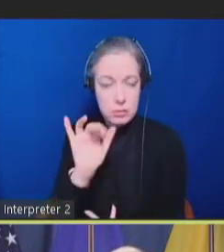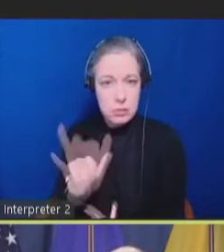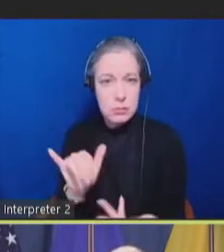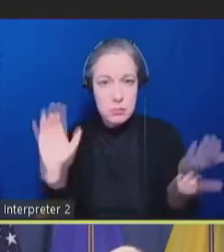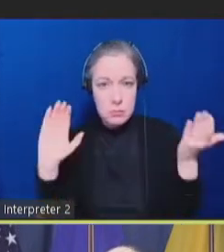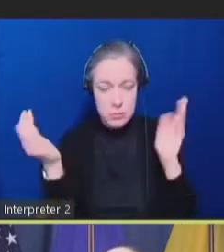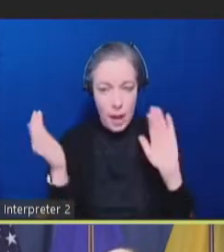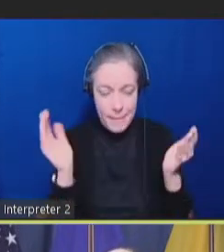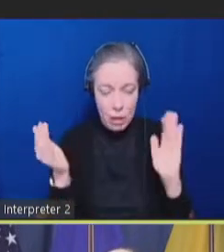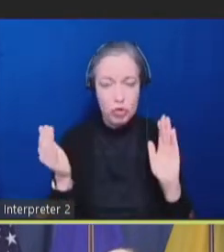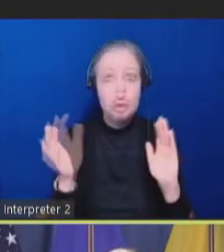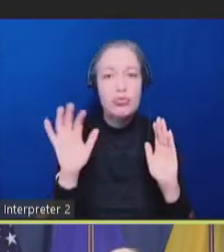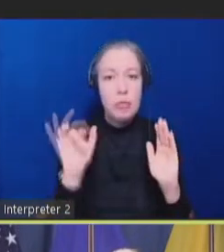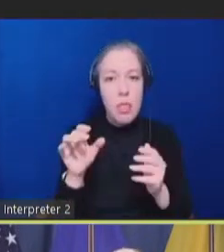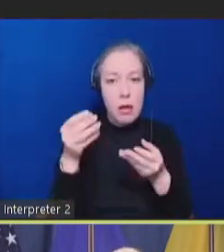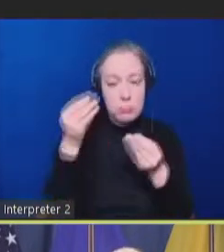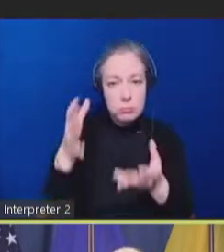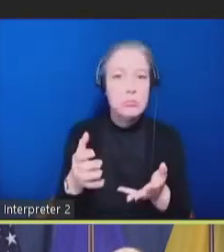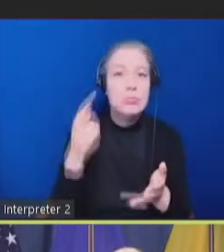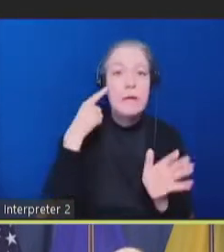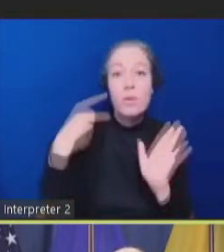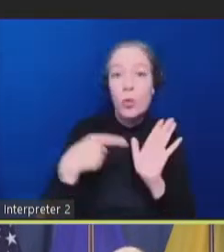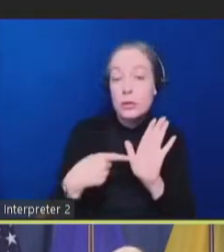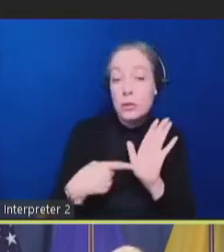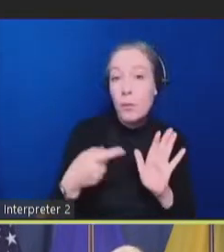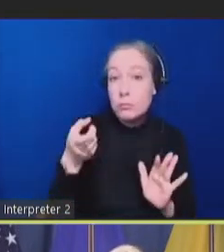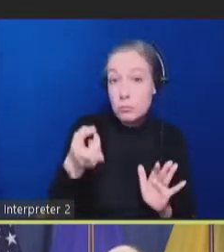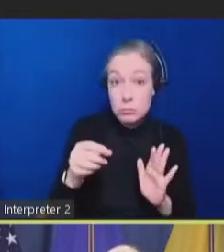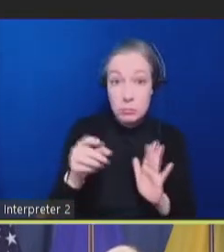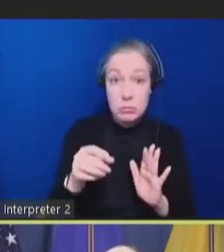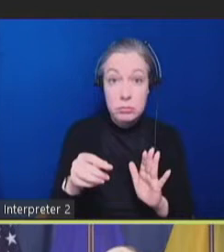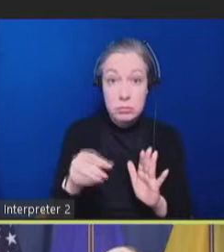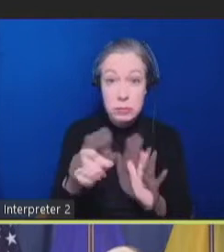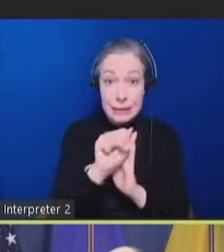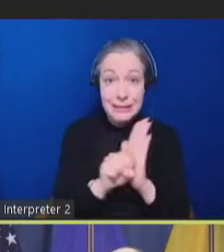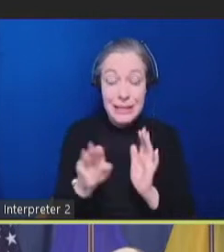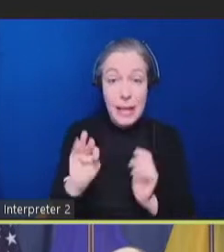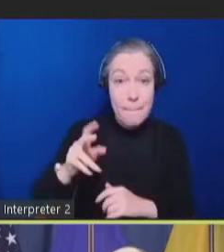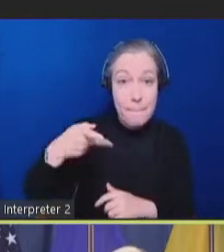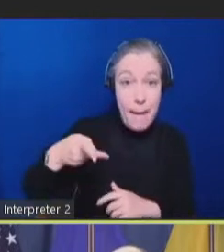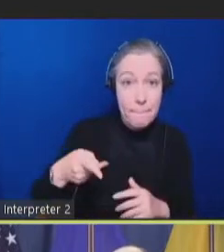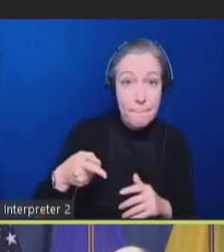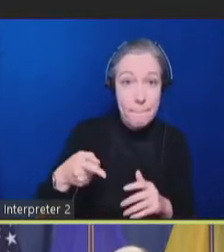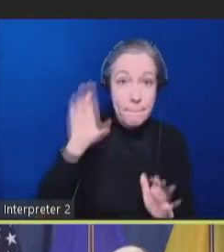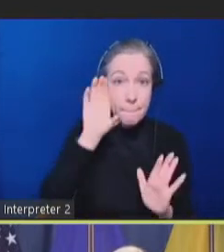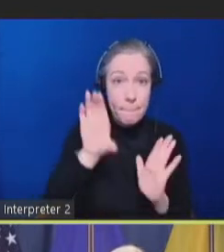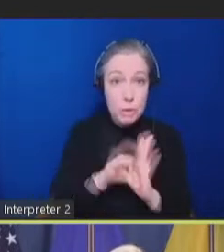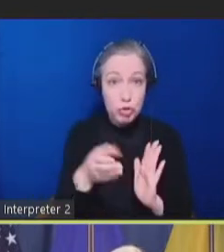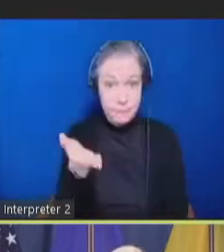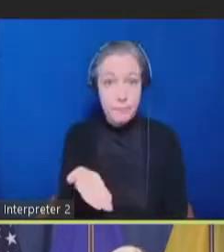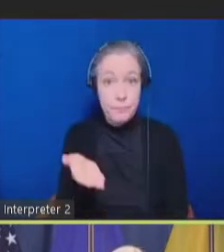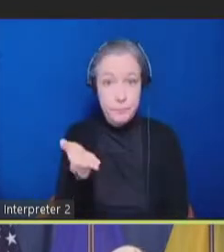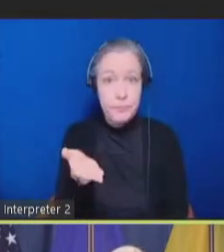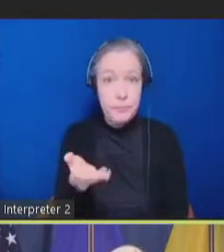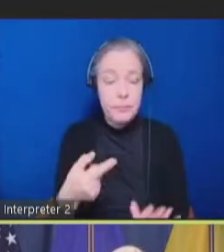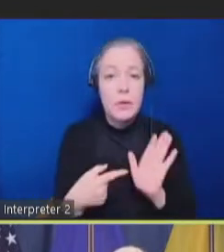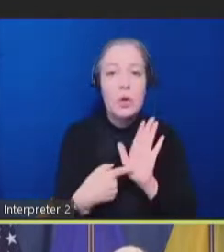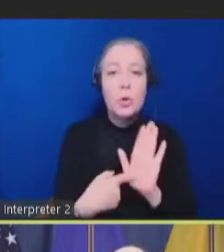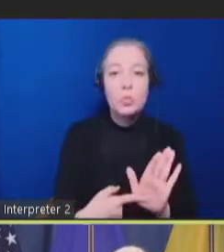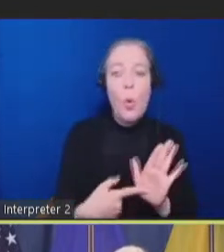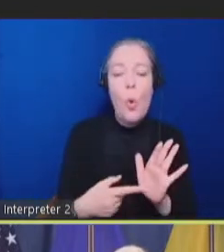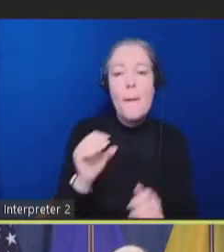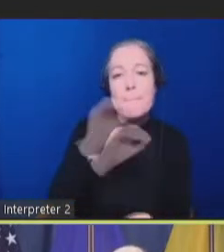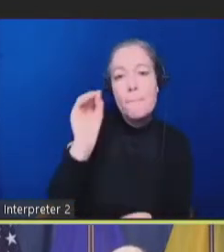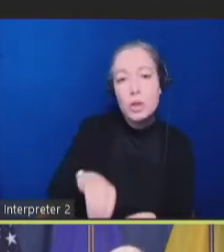formats. We showed on state maps, as I'm showing here. And we showed the percentage of states where those group, people from those groups would be